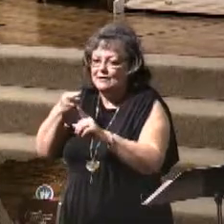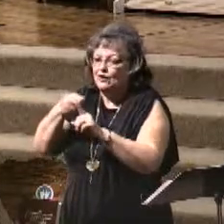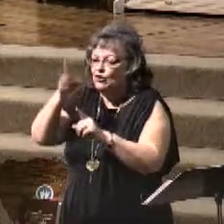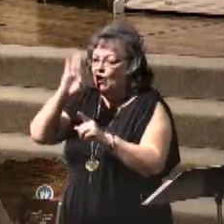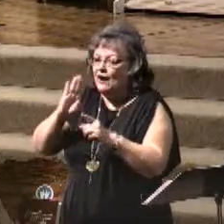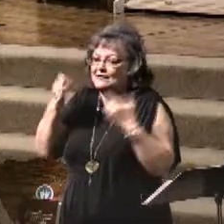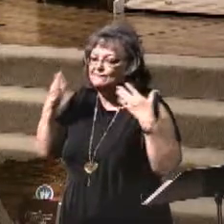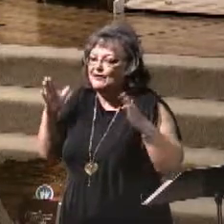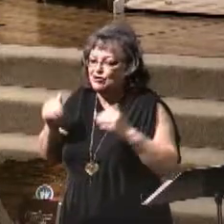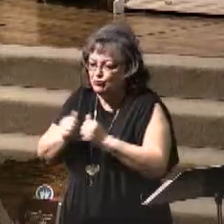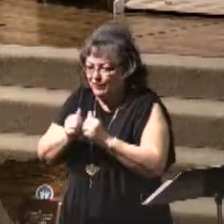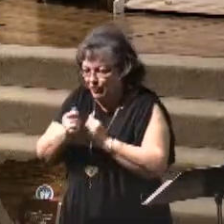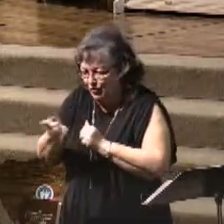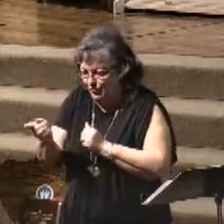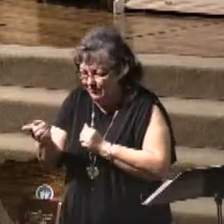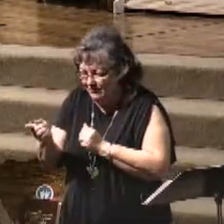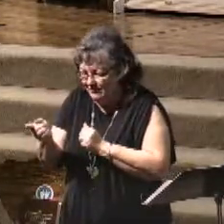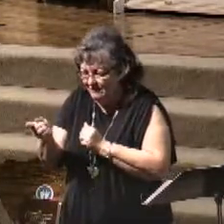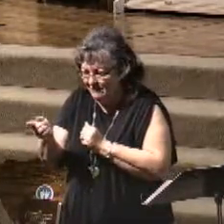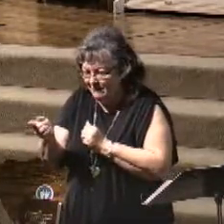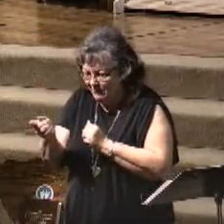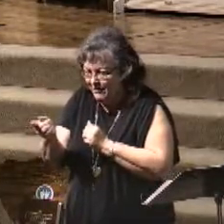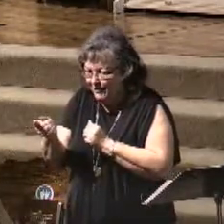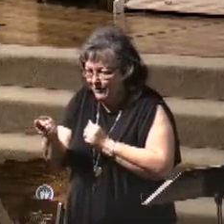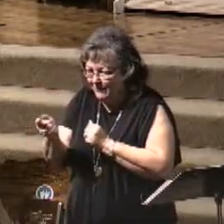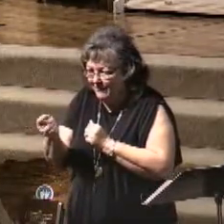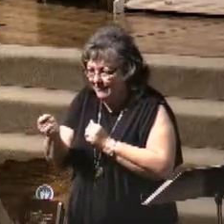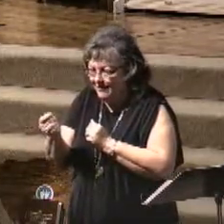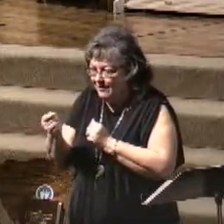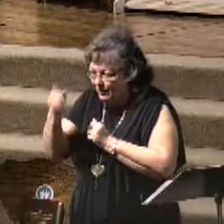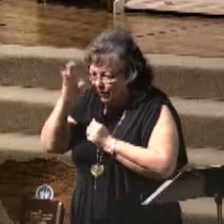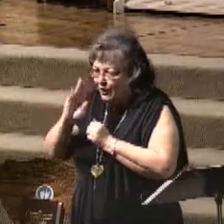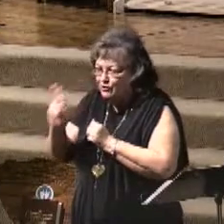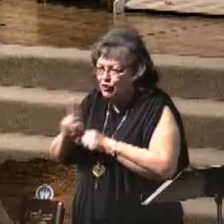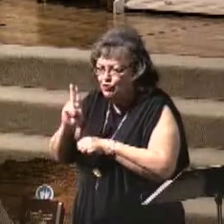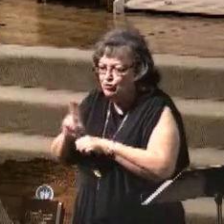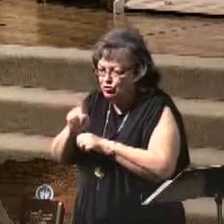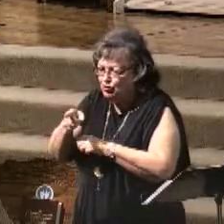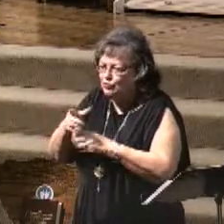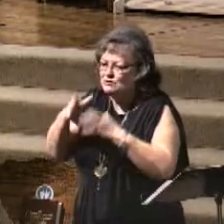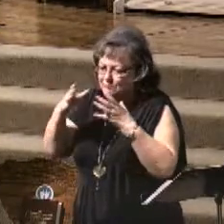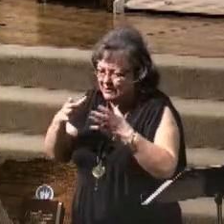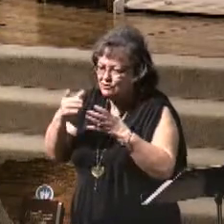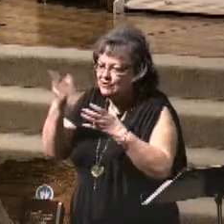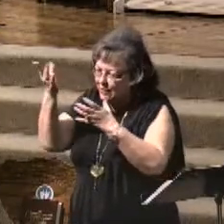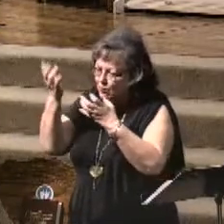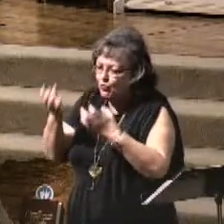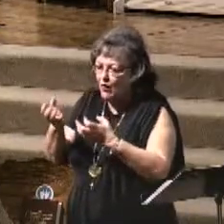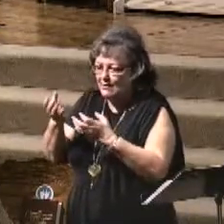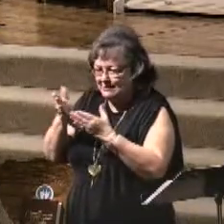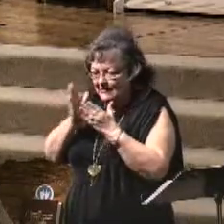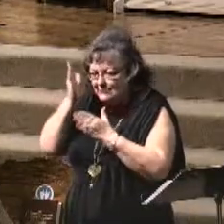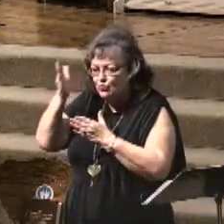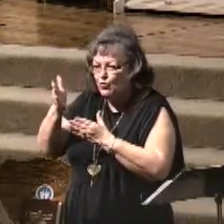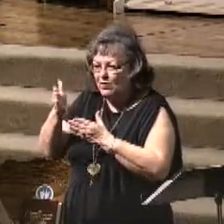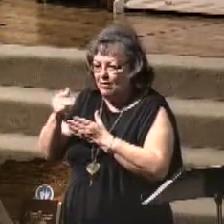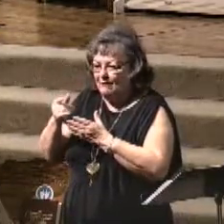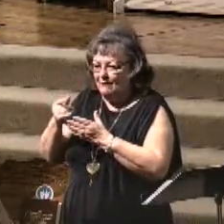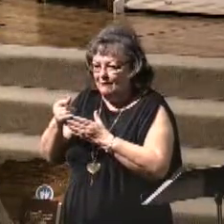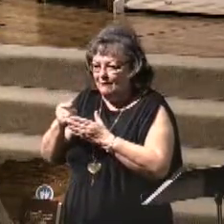Until God is done with you. Look at the three Hebrew young men in the book of Daniel,